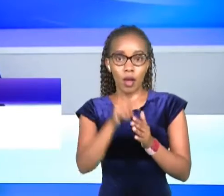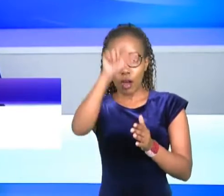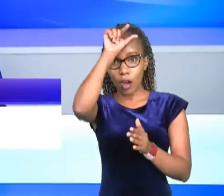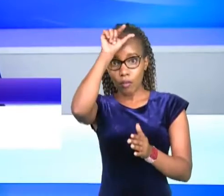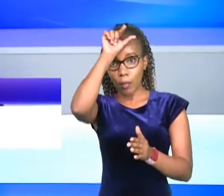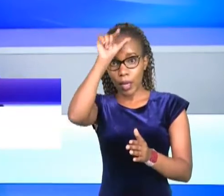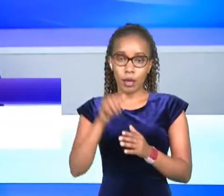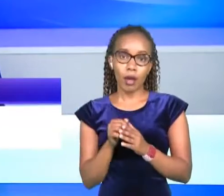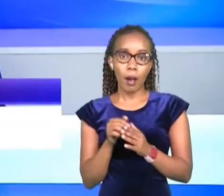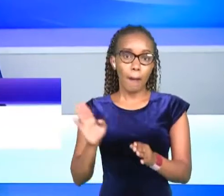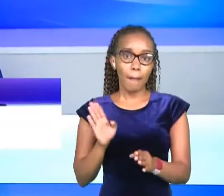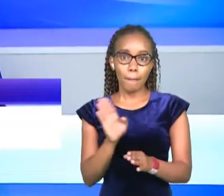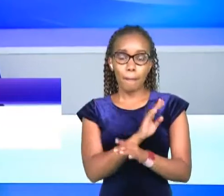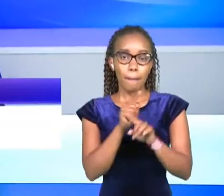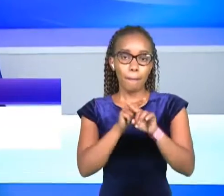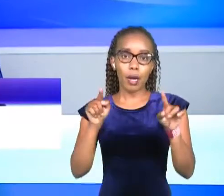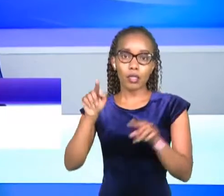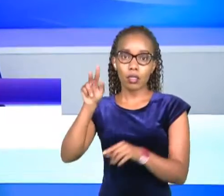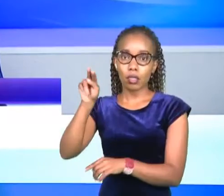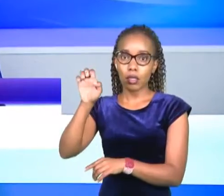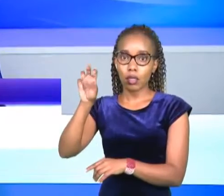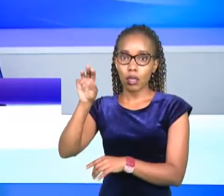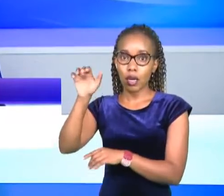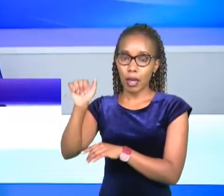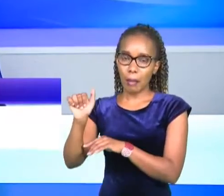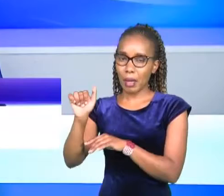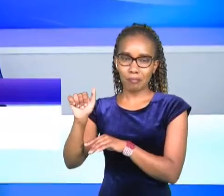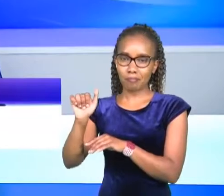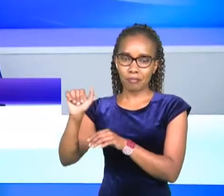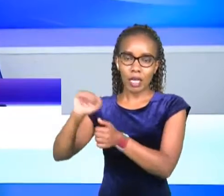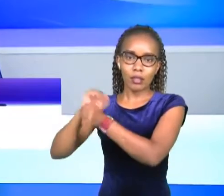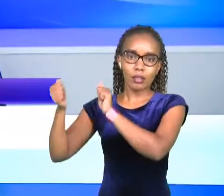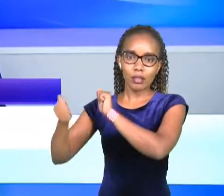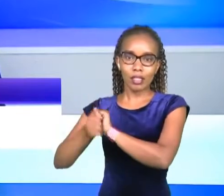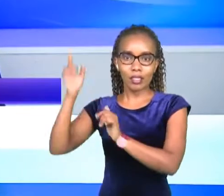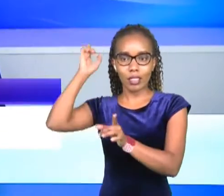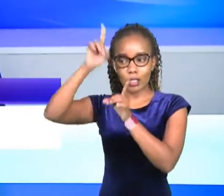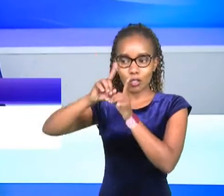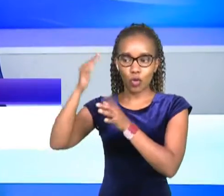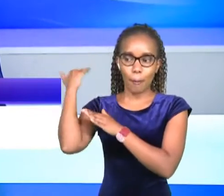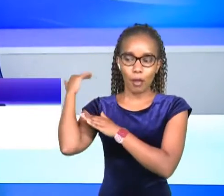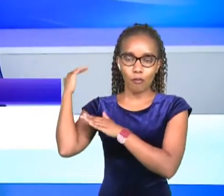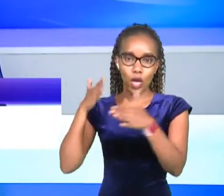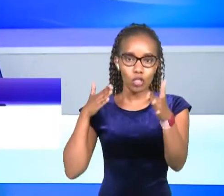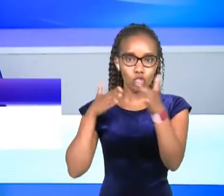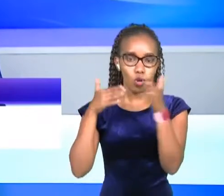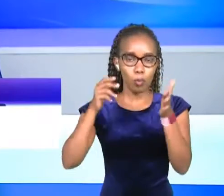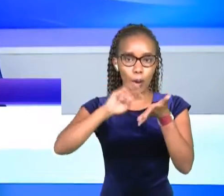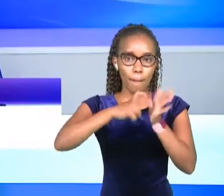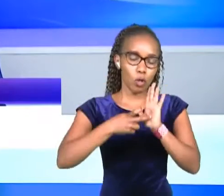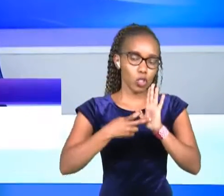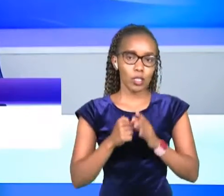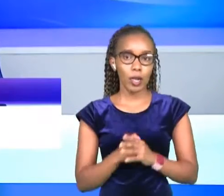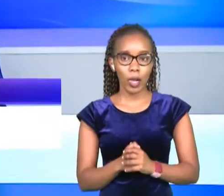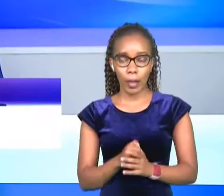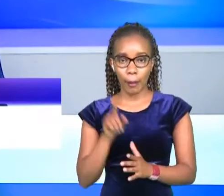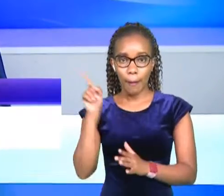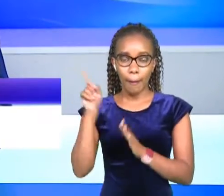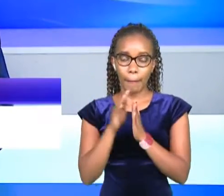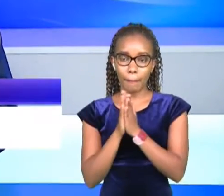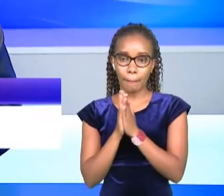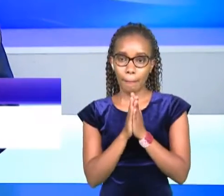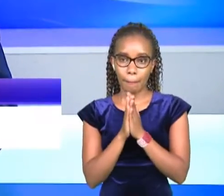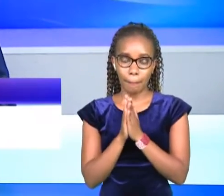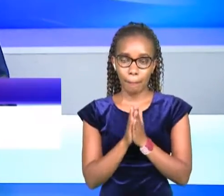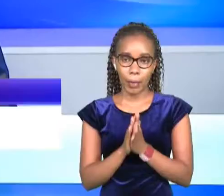nema but nema board on tuesday took a year on its earlier decision and suspended the project indefinitely wellington no joan reports